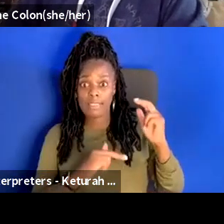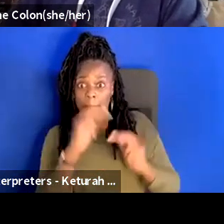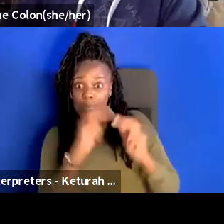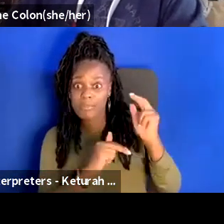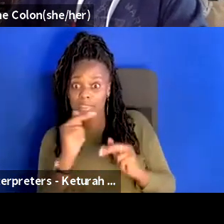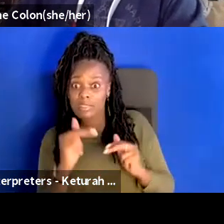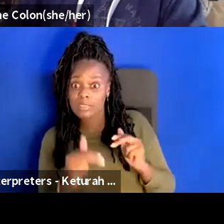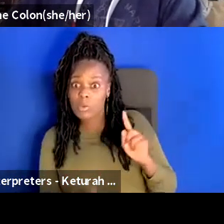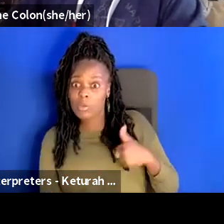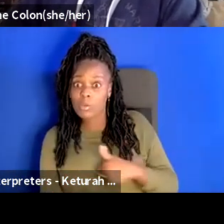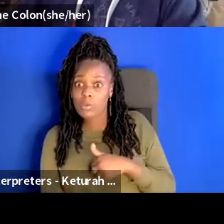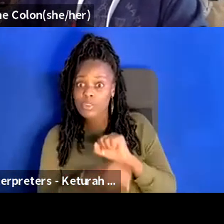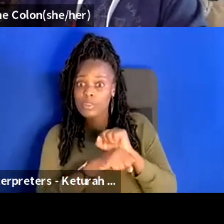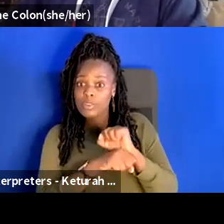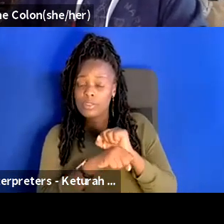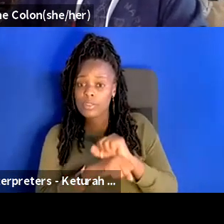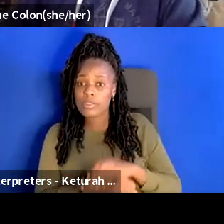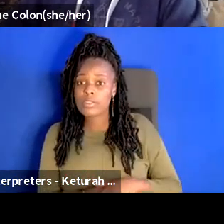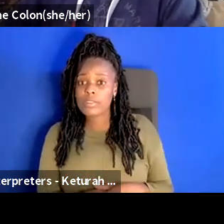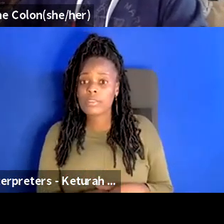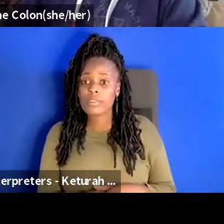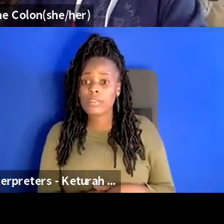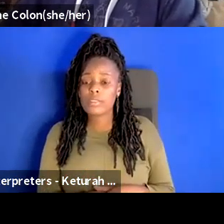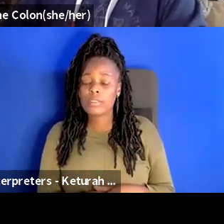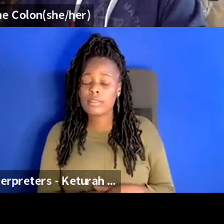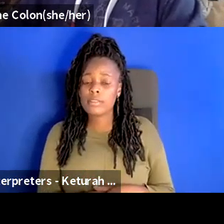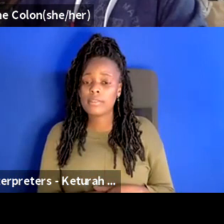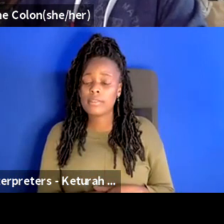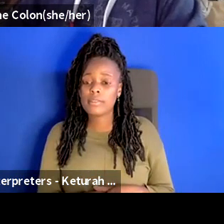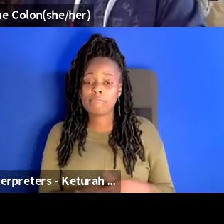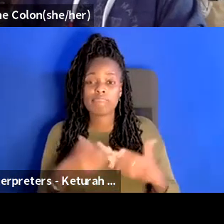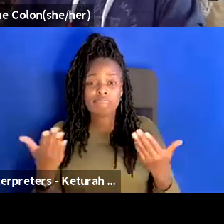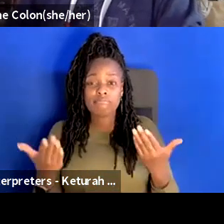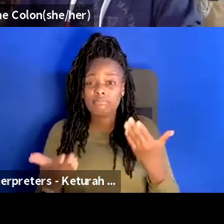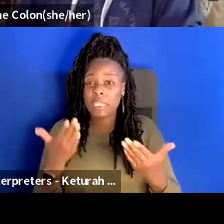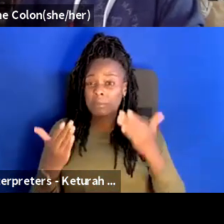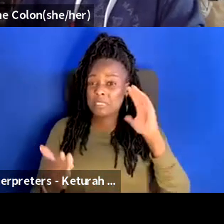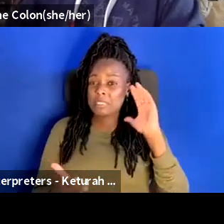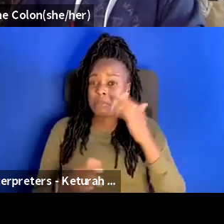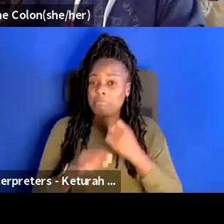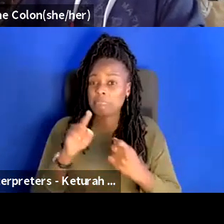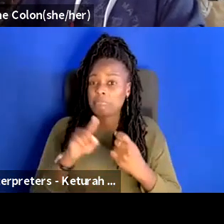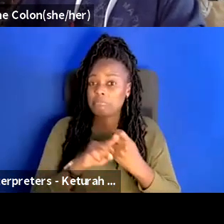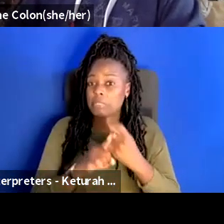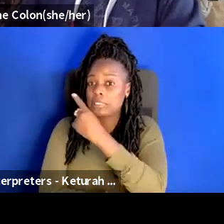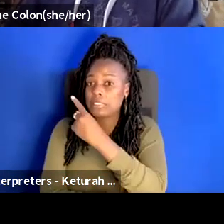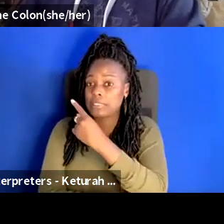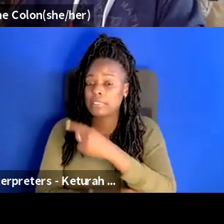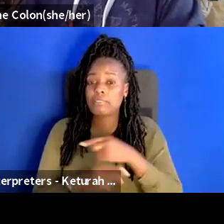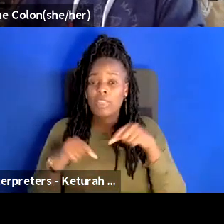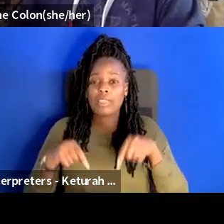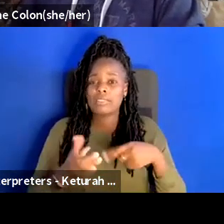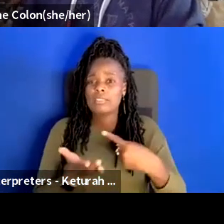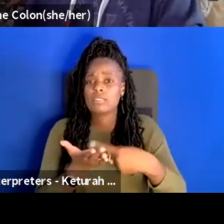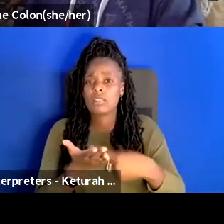this this might seem a little bit off topic for our conversation today but i